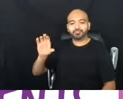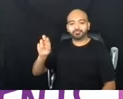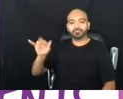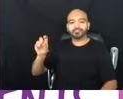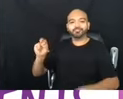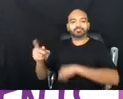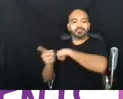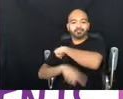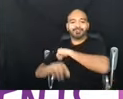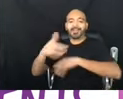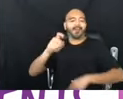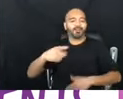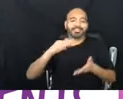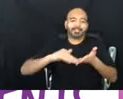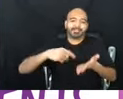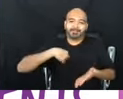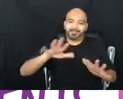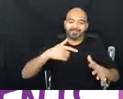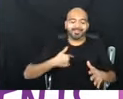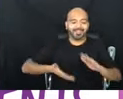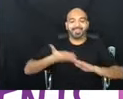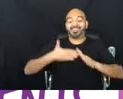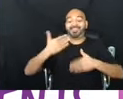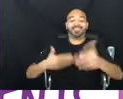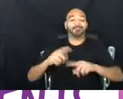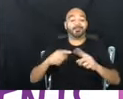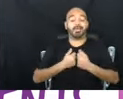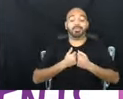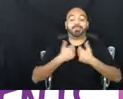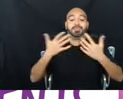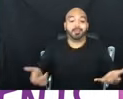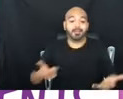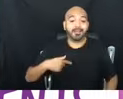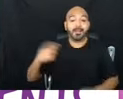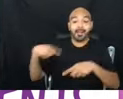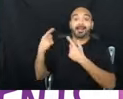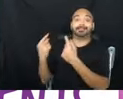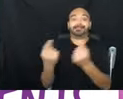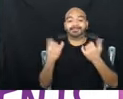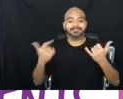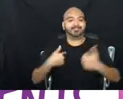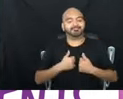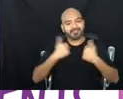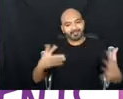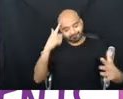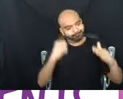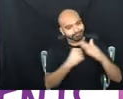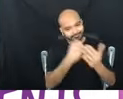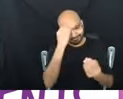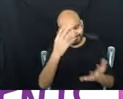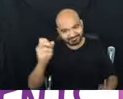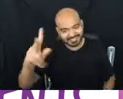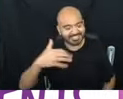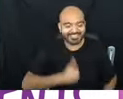give me some grace today. I'm operating on fumes. I've been going, going, going, and I'm exhausted. So, um, yeah,